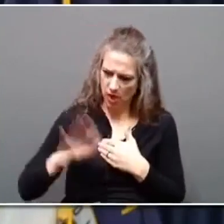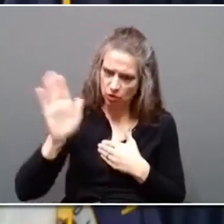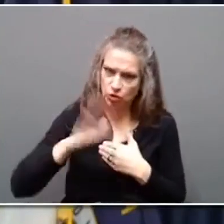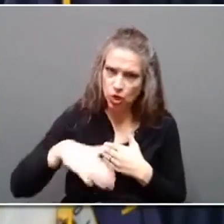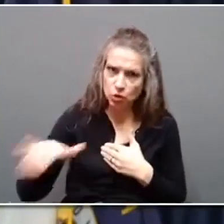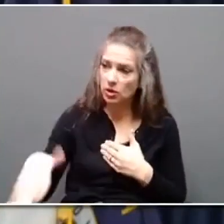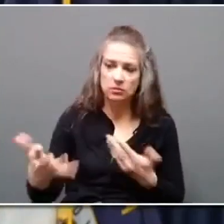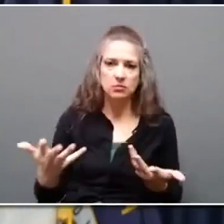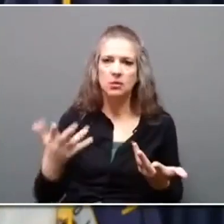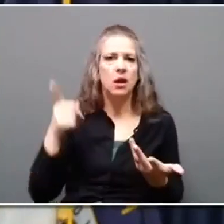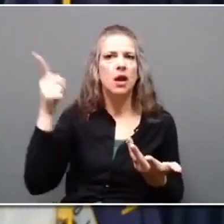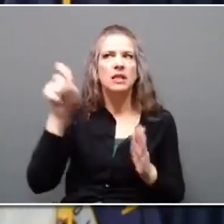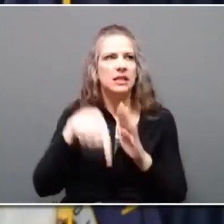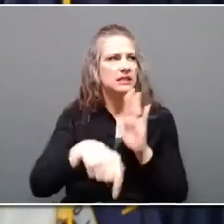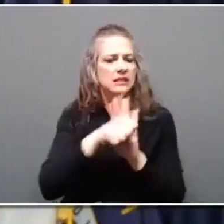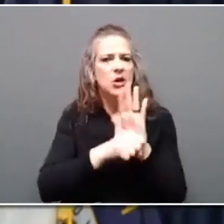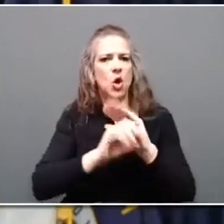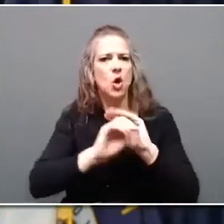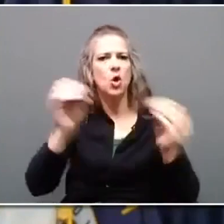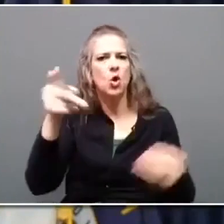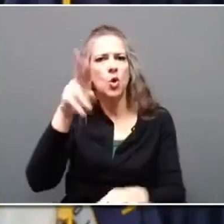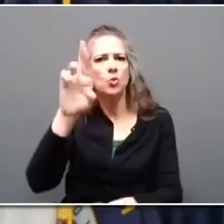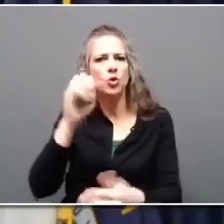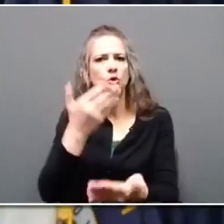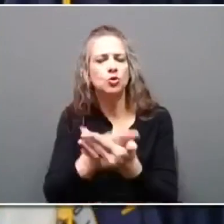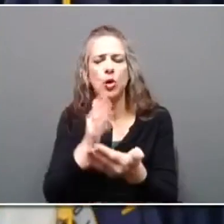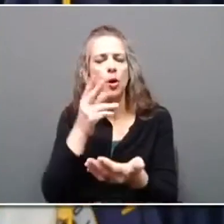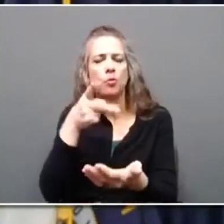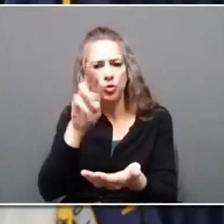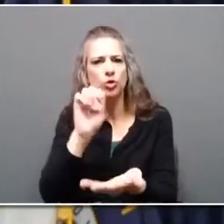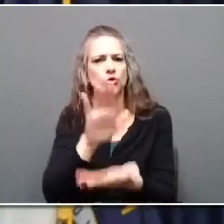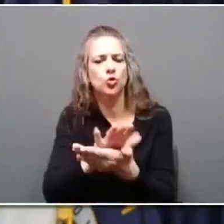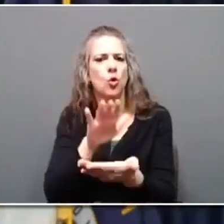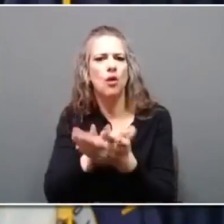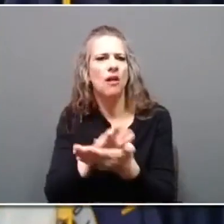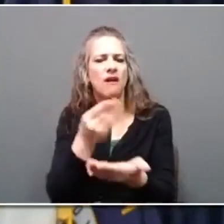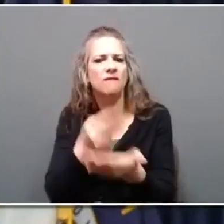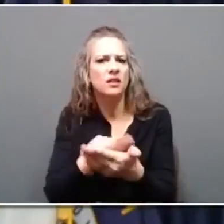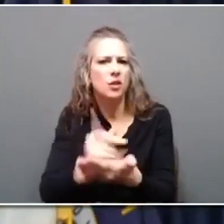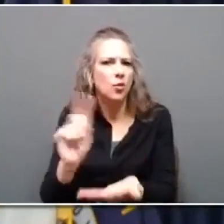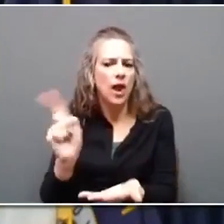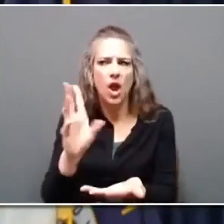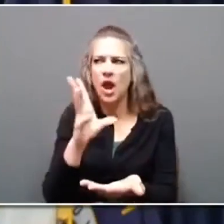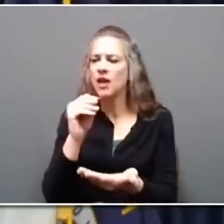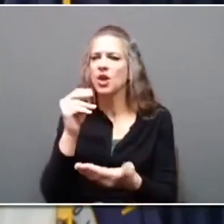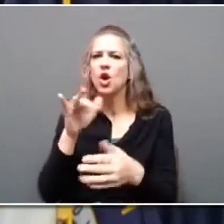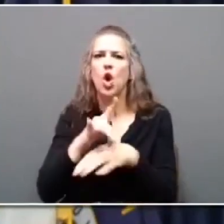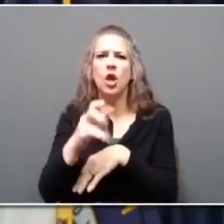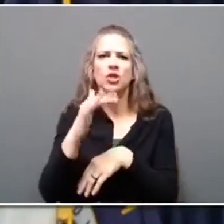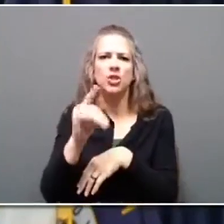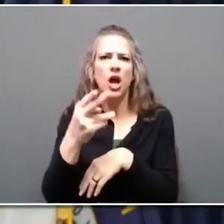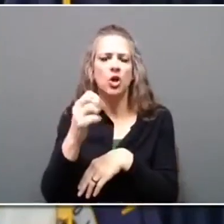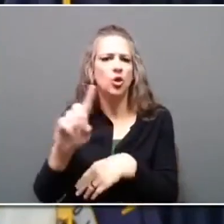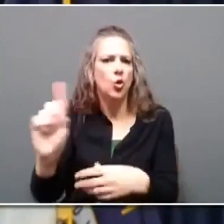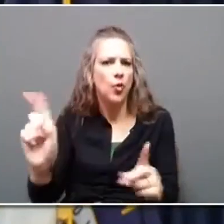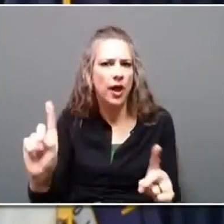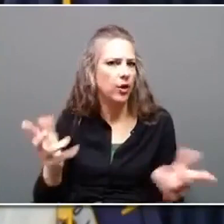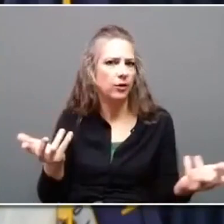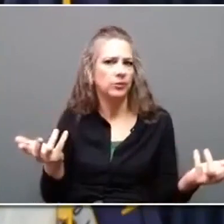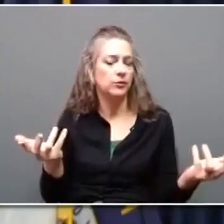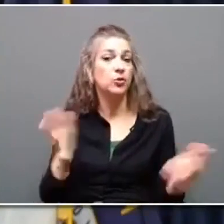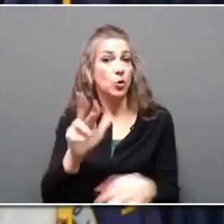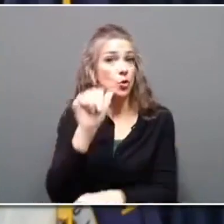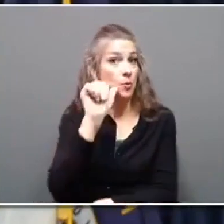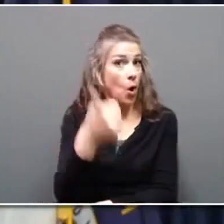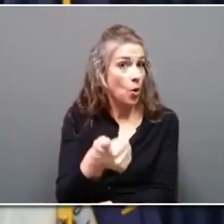fund preschool or other equitable access to early child care. So, tomorrow, March 1st, we